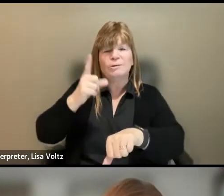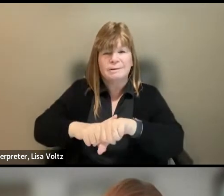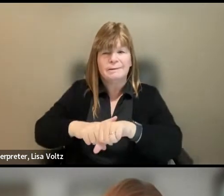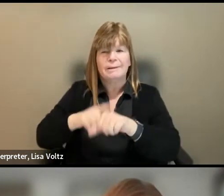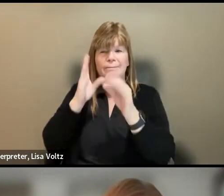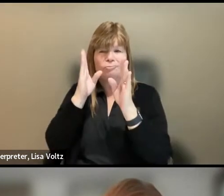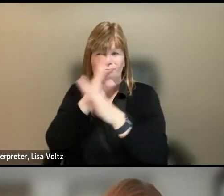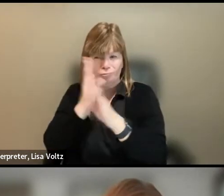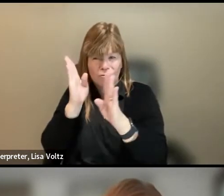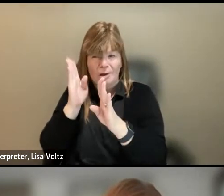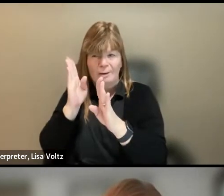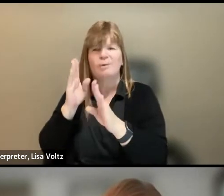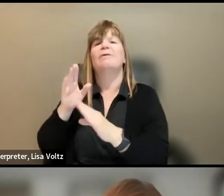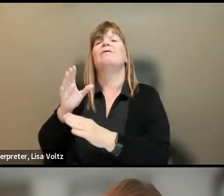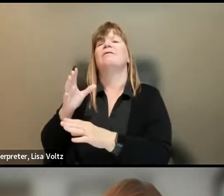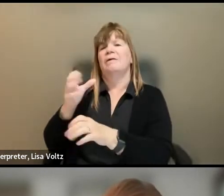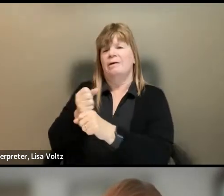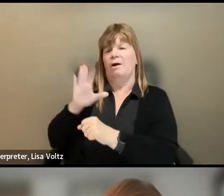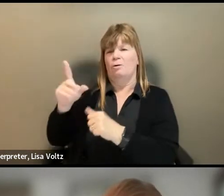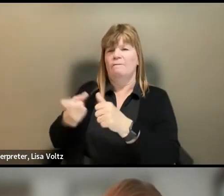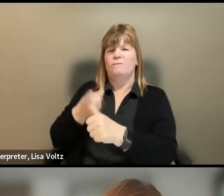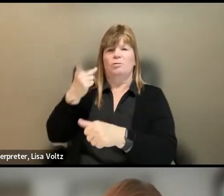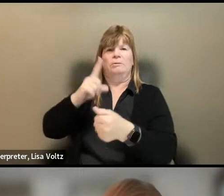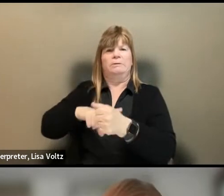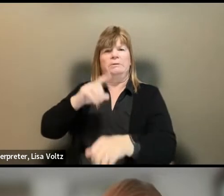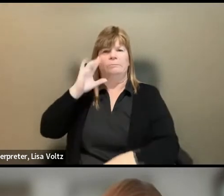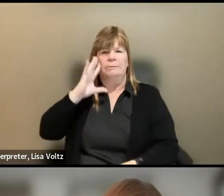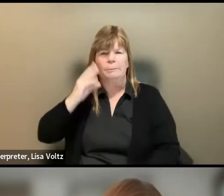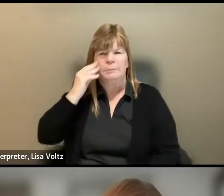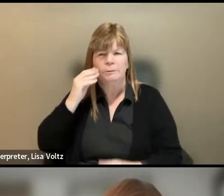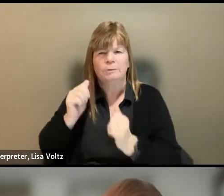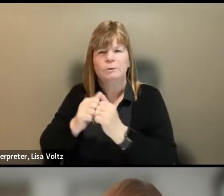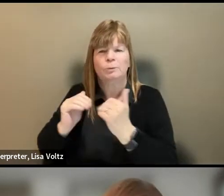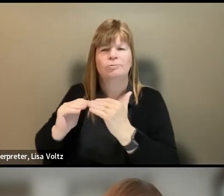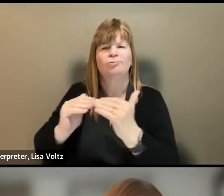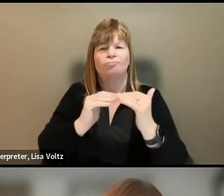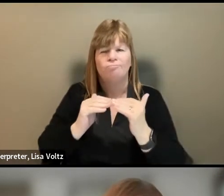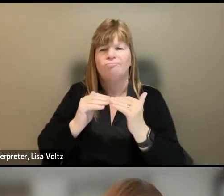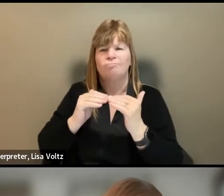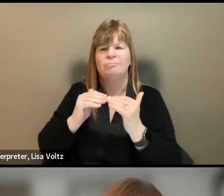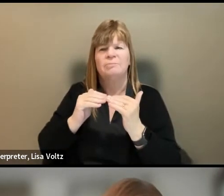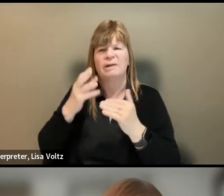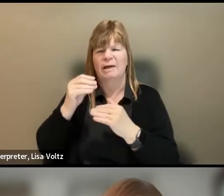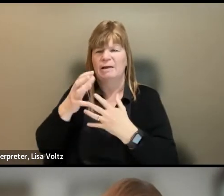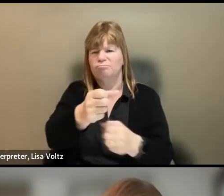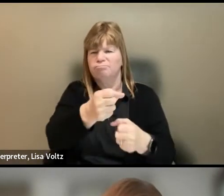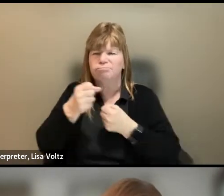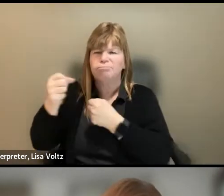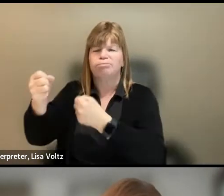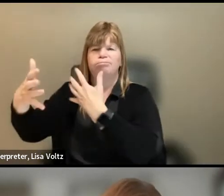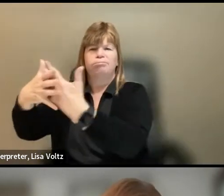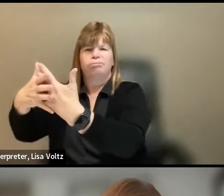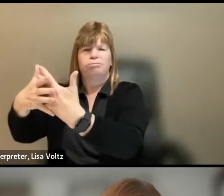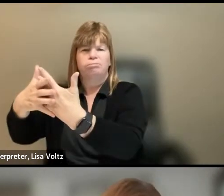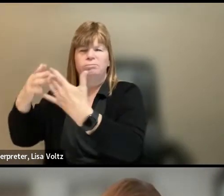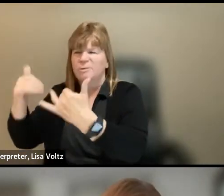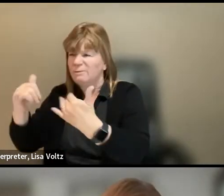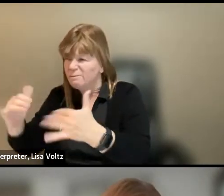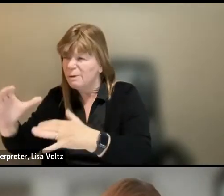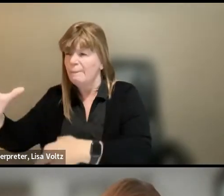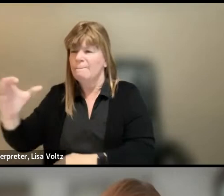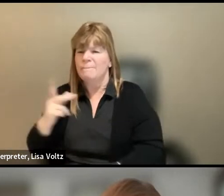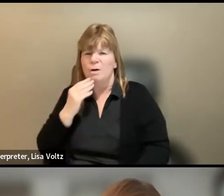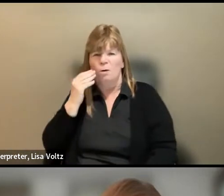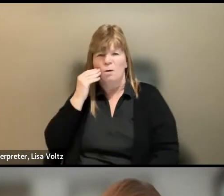introduced her firsthand to the justice system and mass incarceration. Upon coming home, she and her daughter,